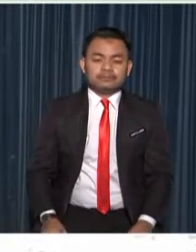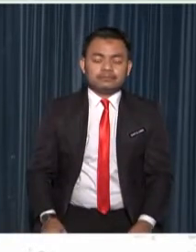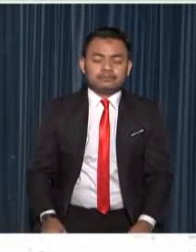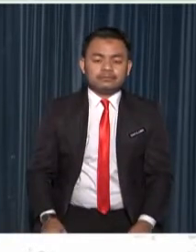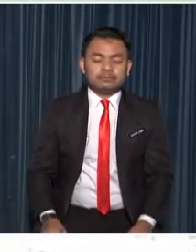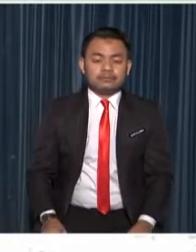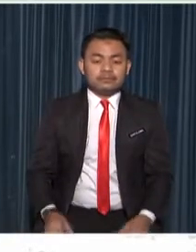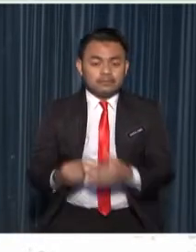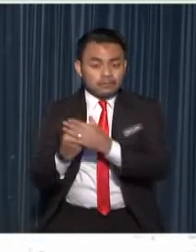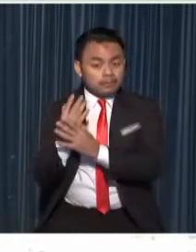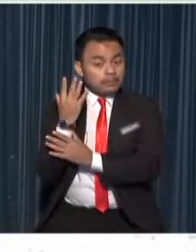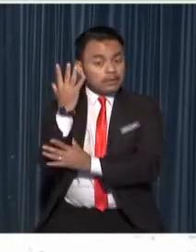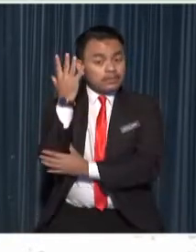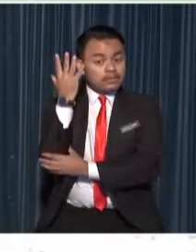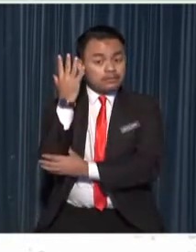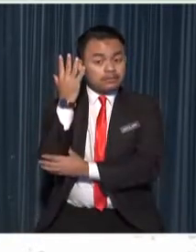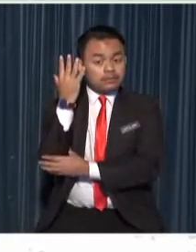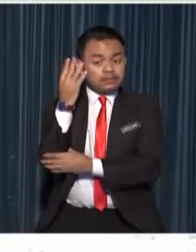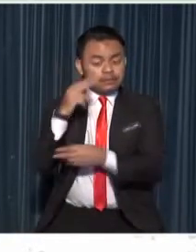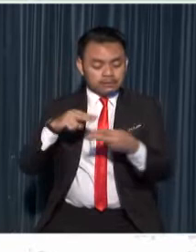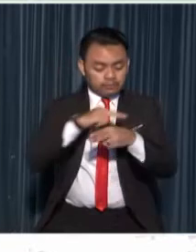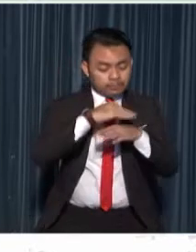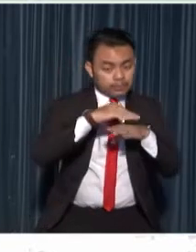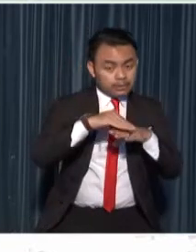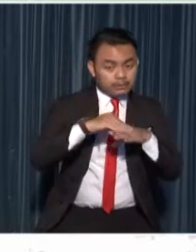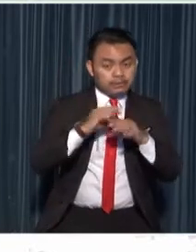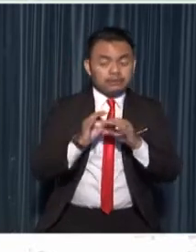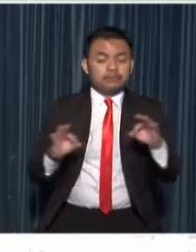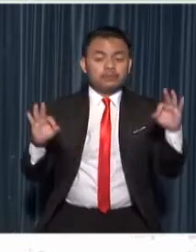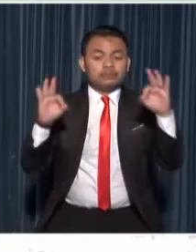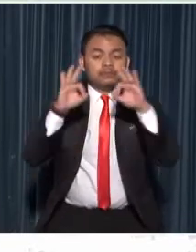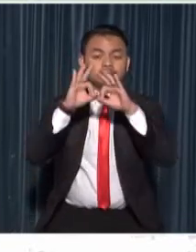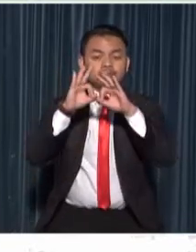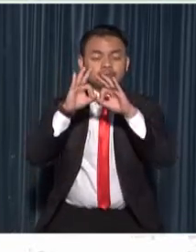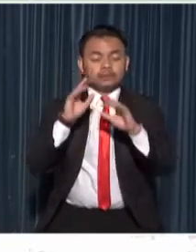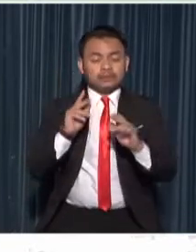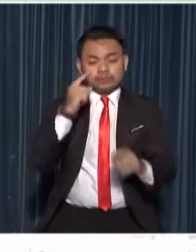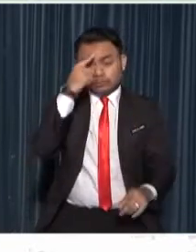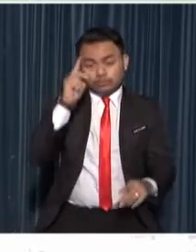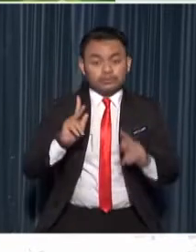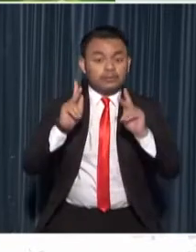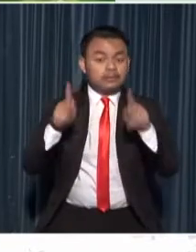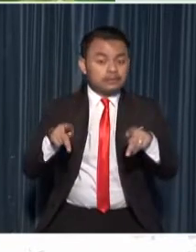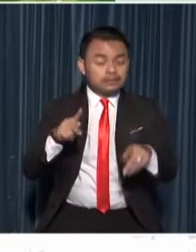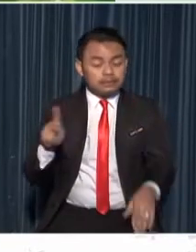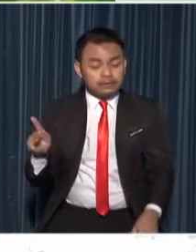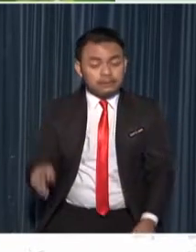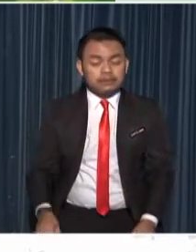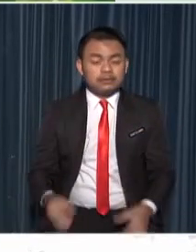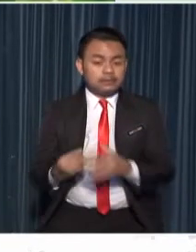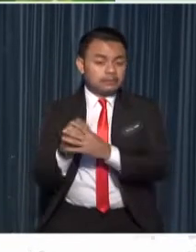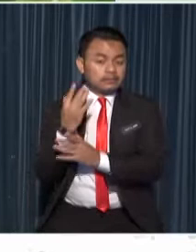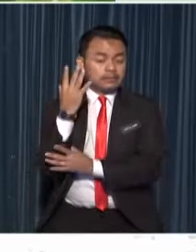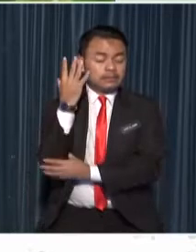plants reproduction is important to ensure that plants are